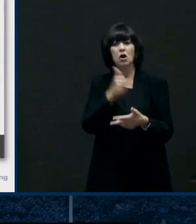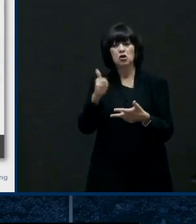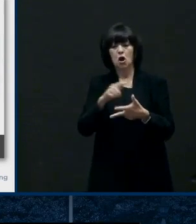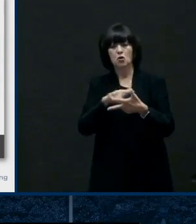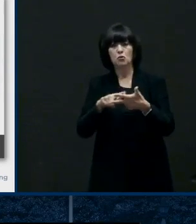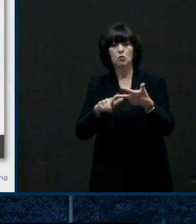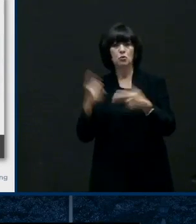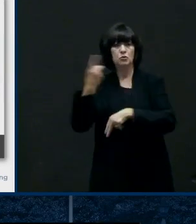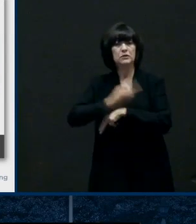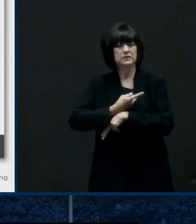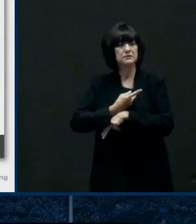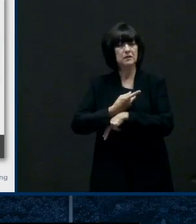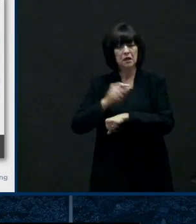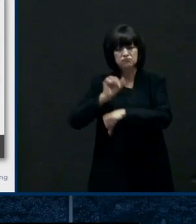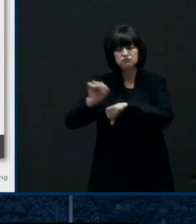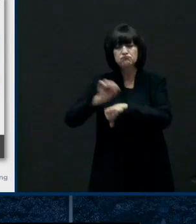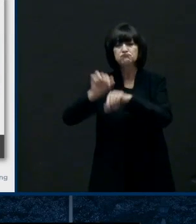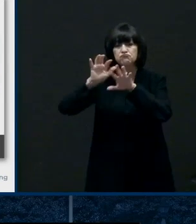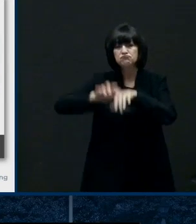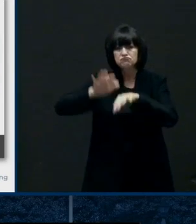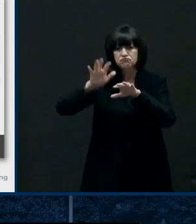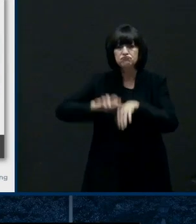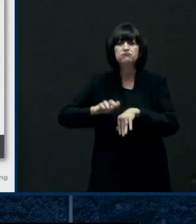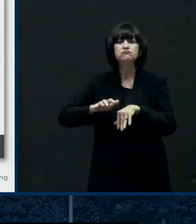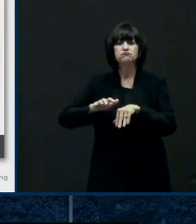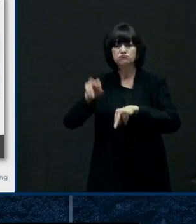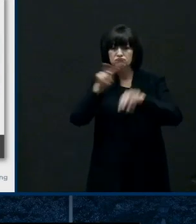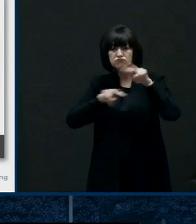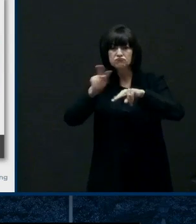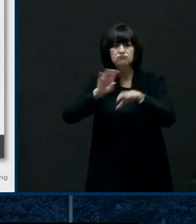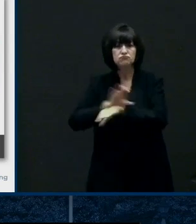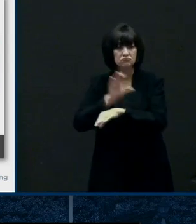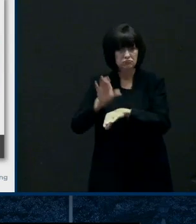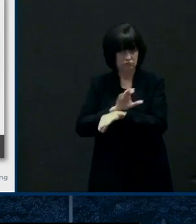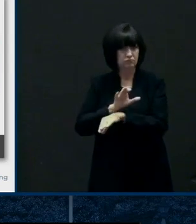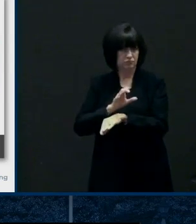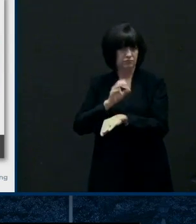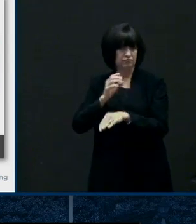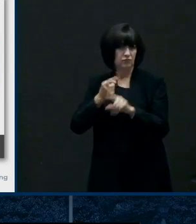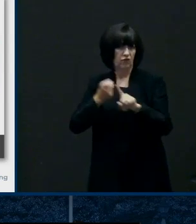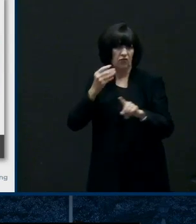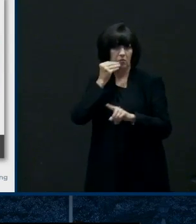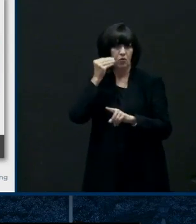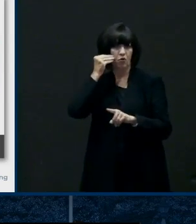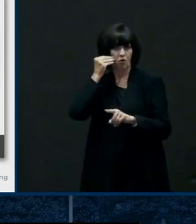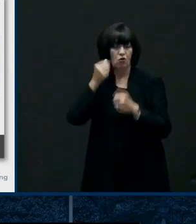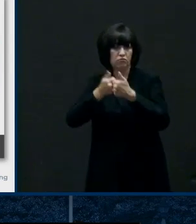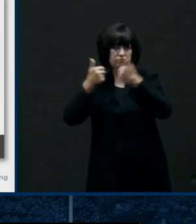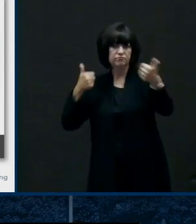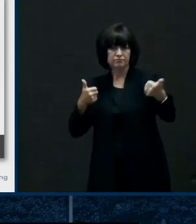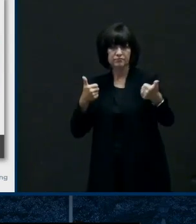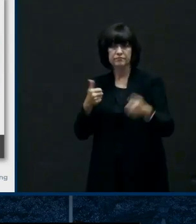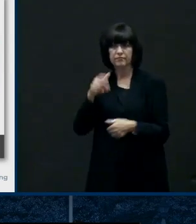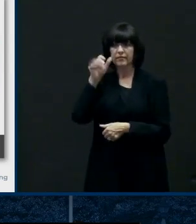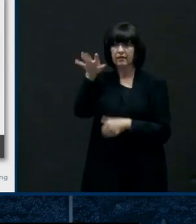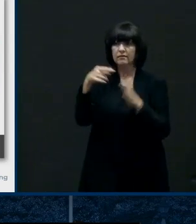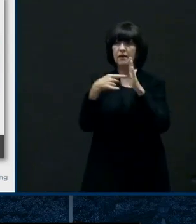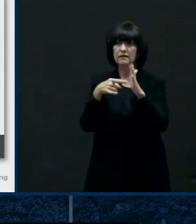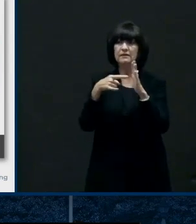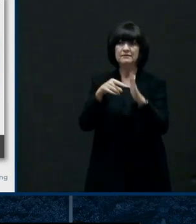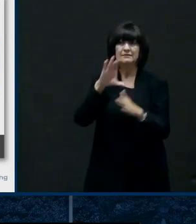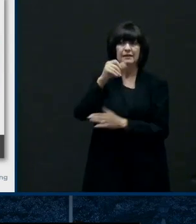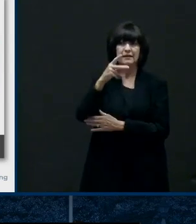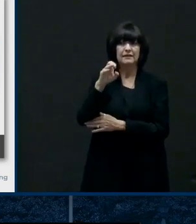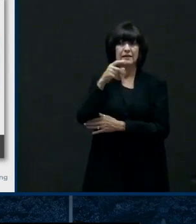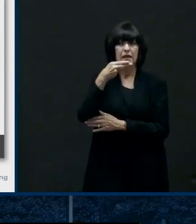assignments uh a mix of remote and in-person instruction so this was an example of cape penlampin school district you can view